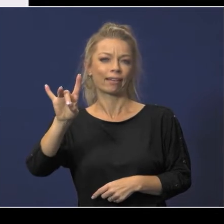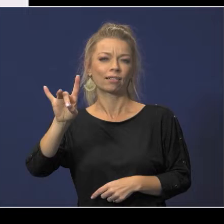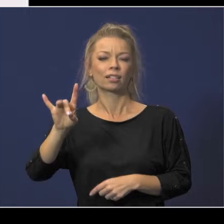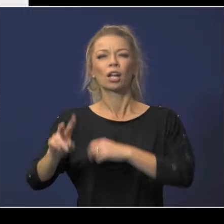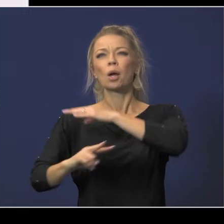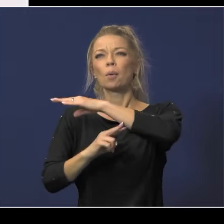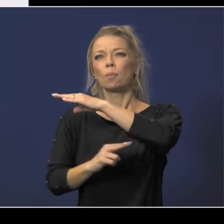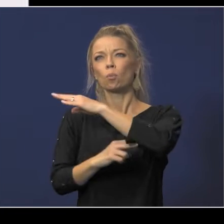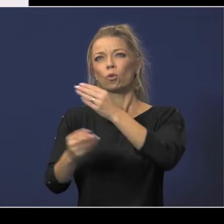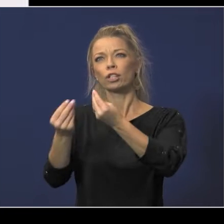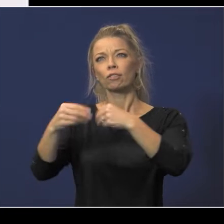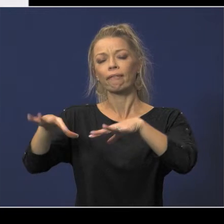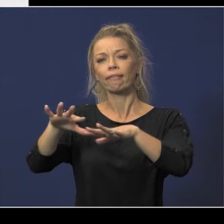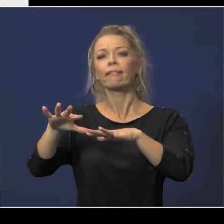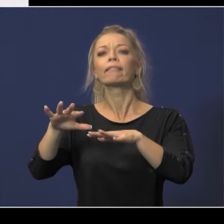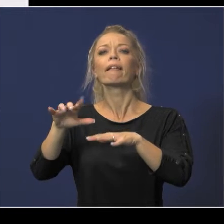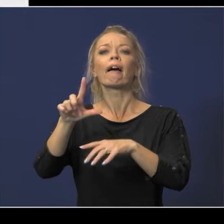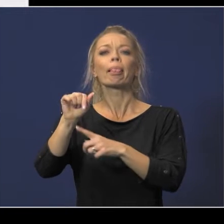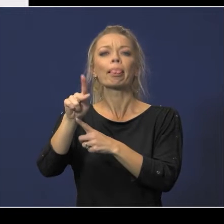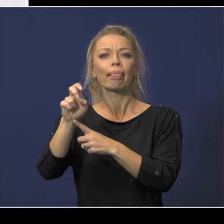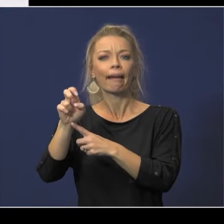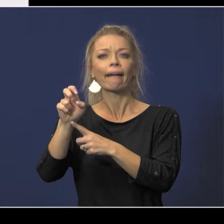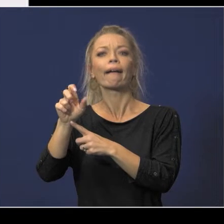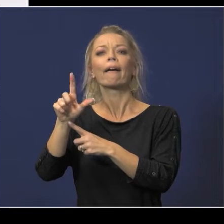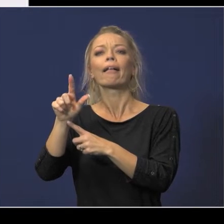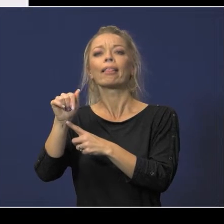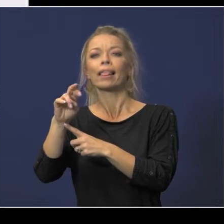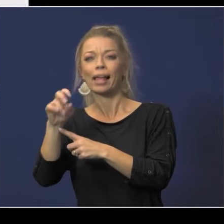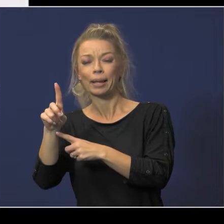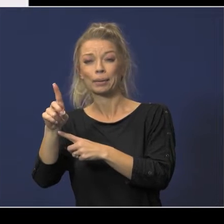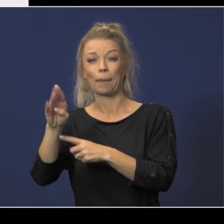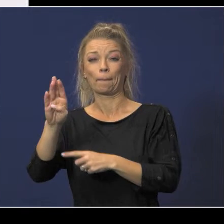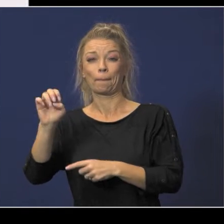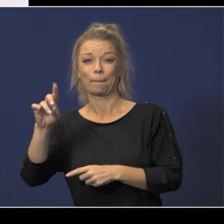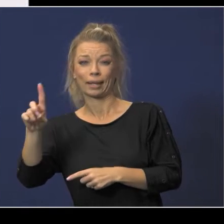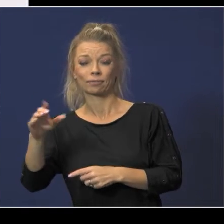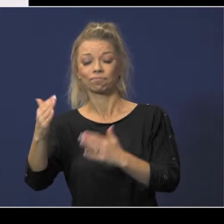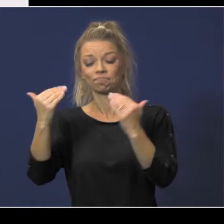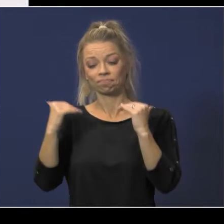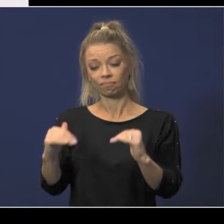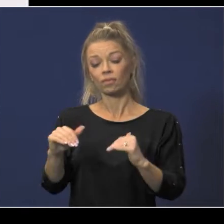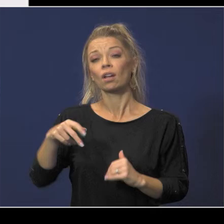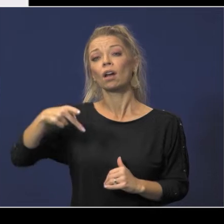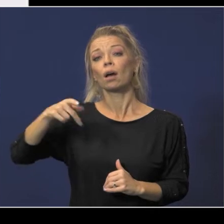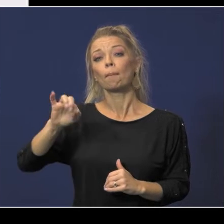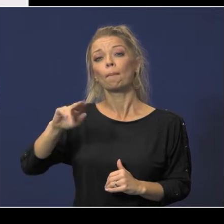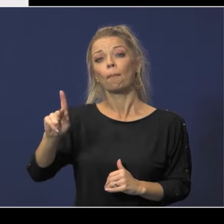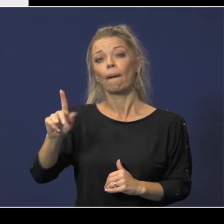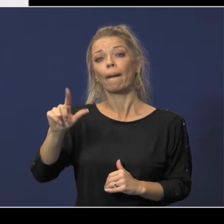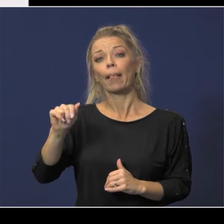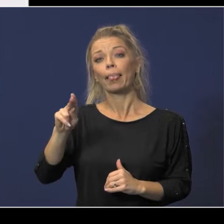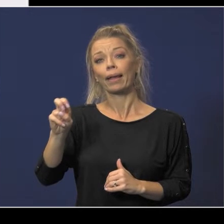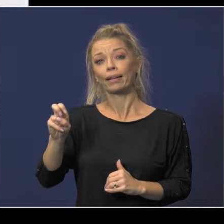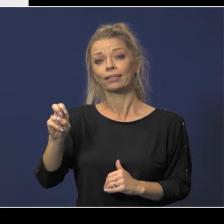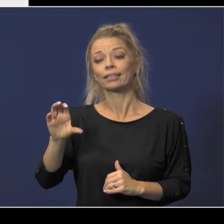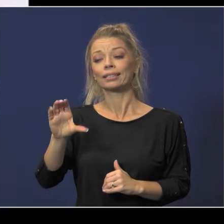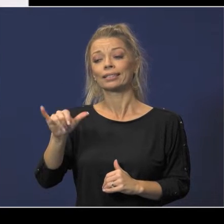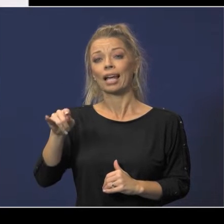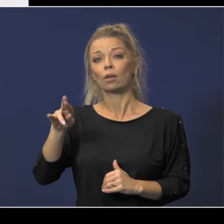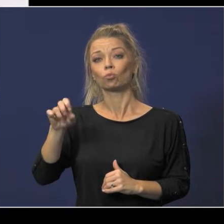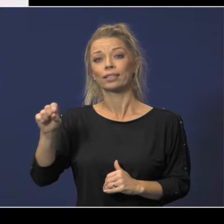lakeland bend res code 535 which is park lane cypress apartments and res code